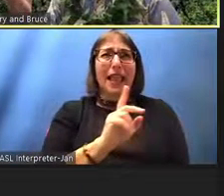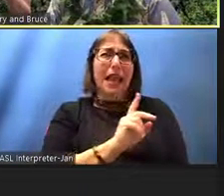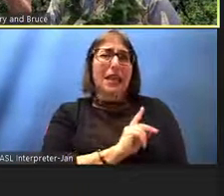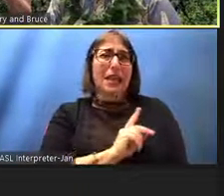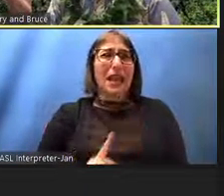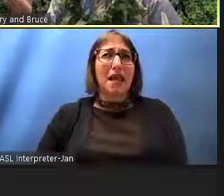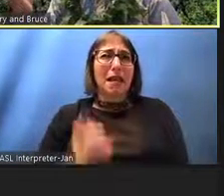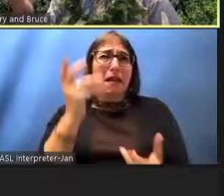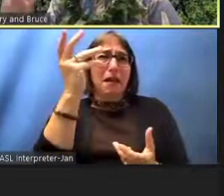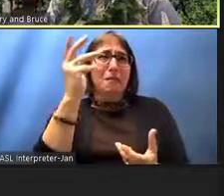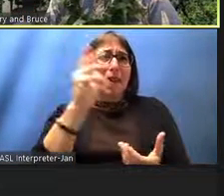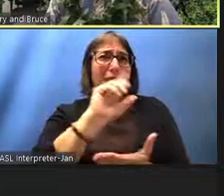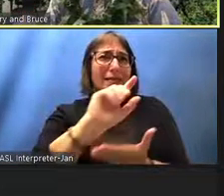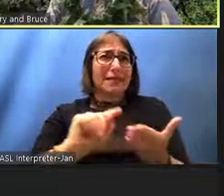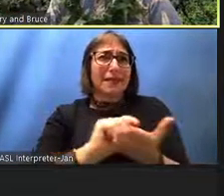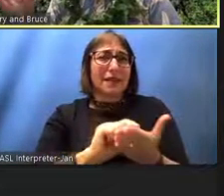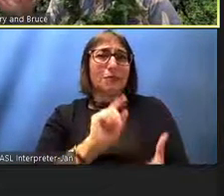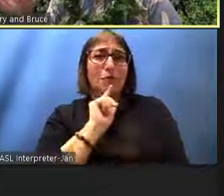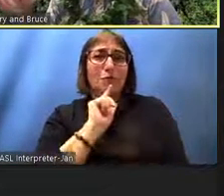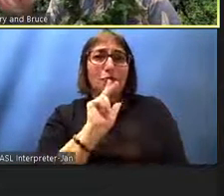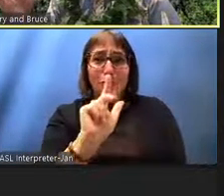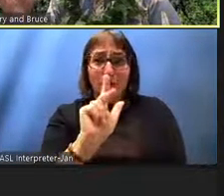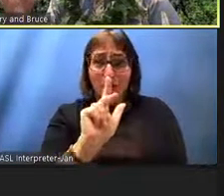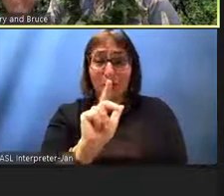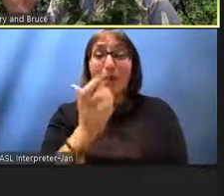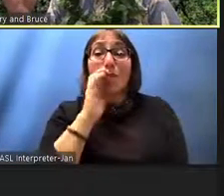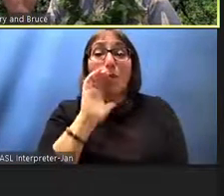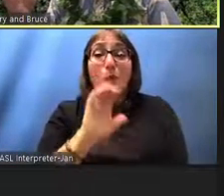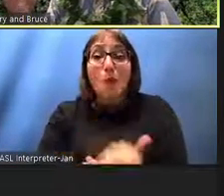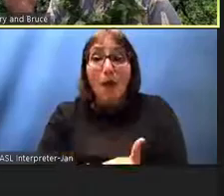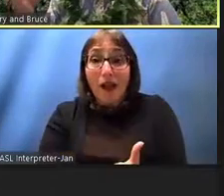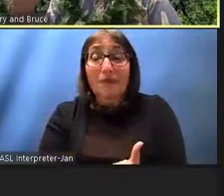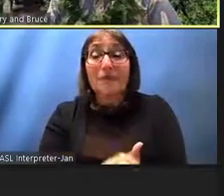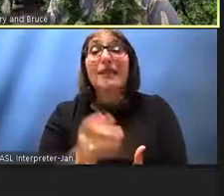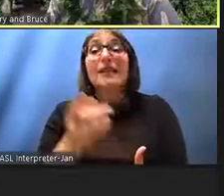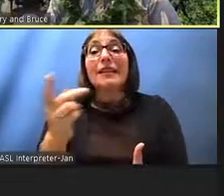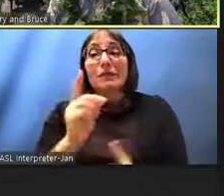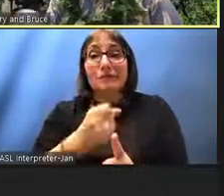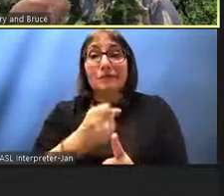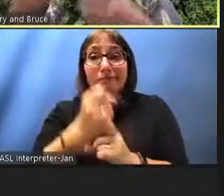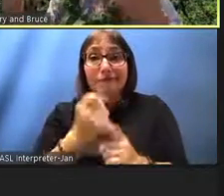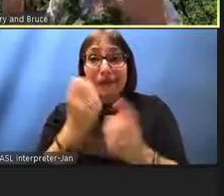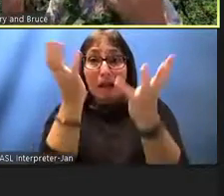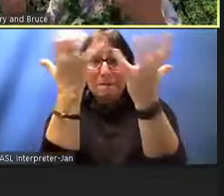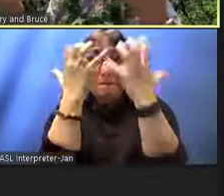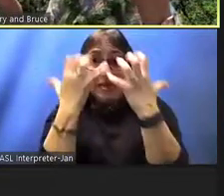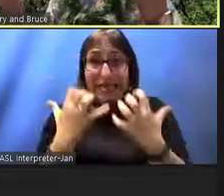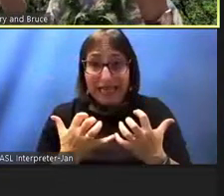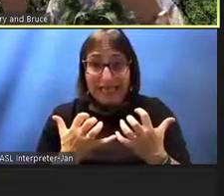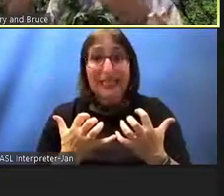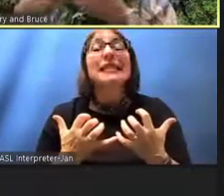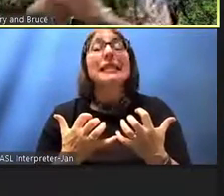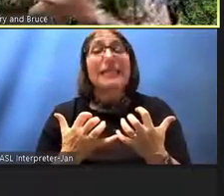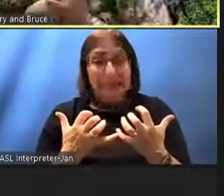and his wife died of measles when they got to england they contracted